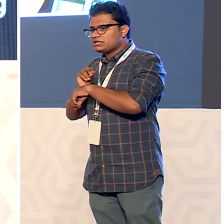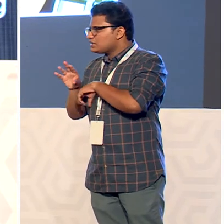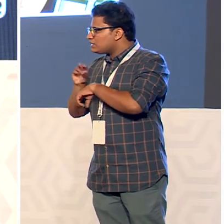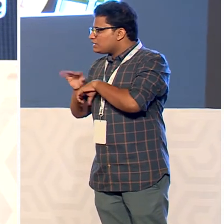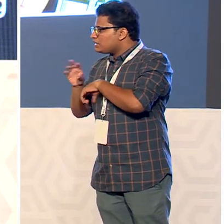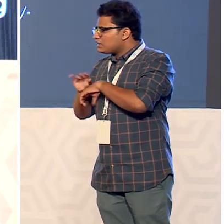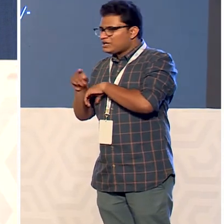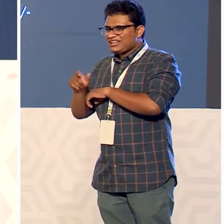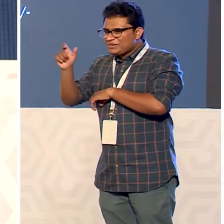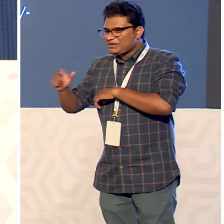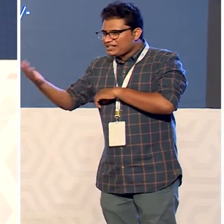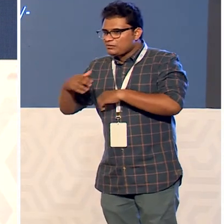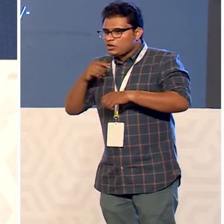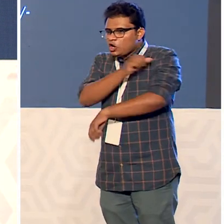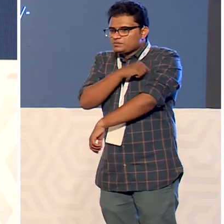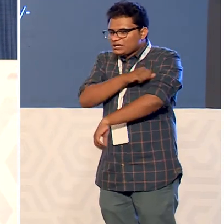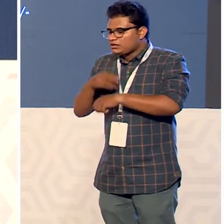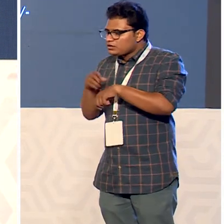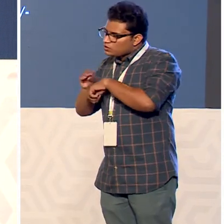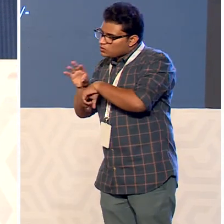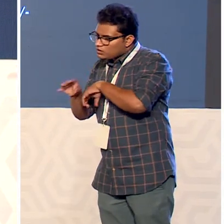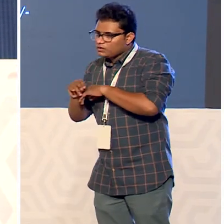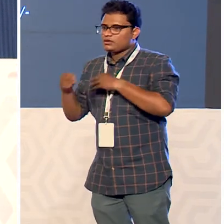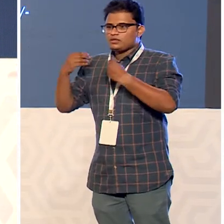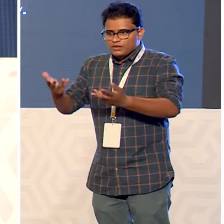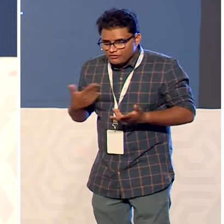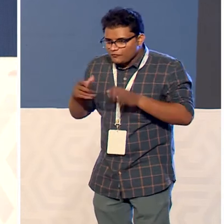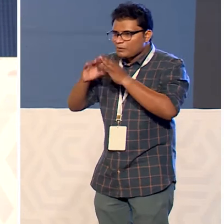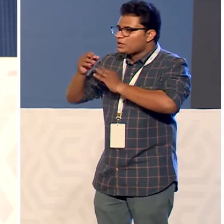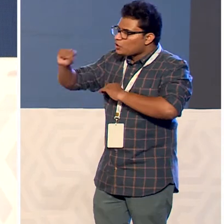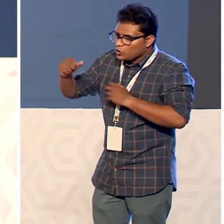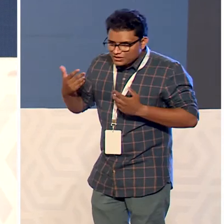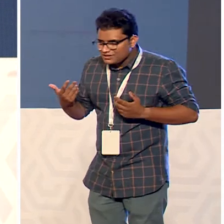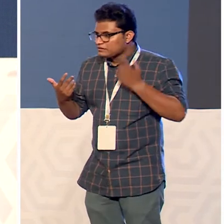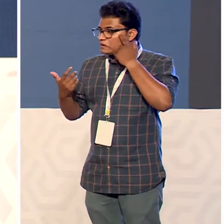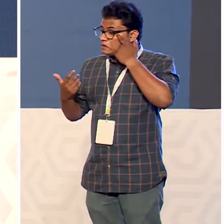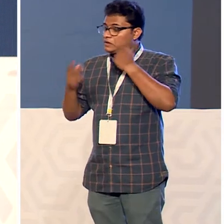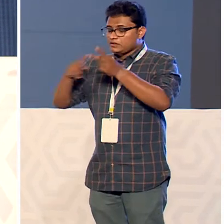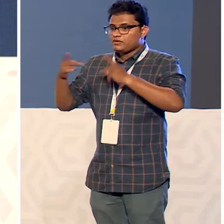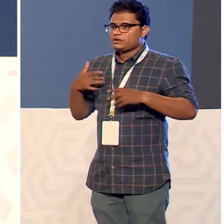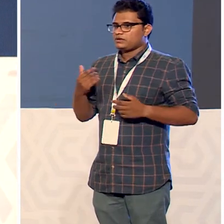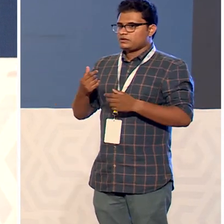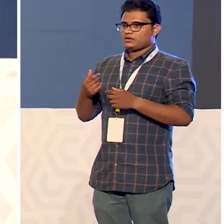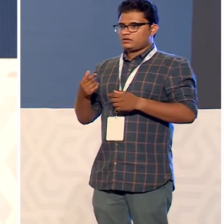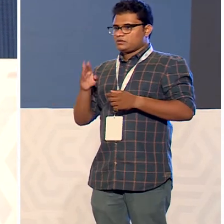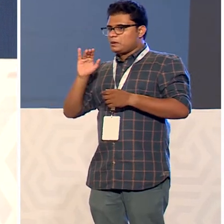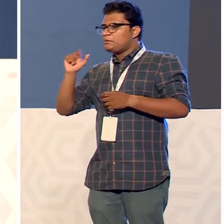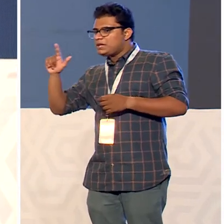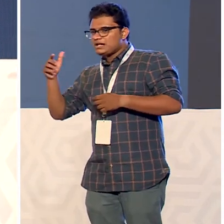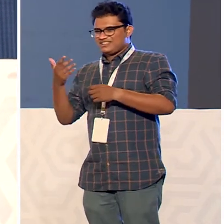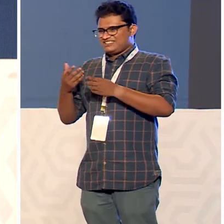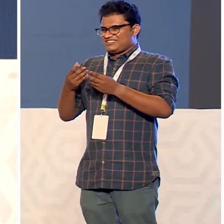like i said earlier and then we started reimbursing patients hospital bills medical bills giving them